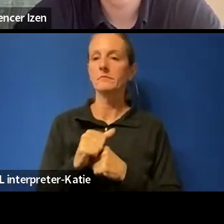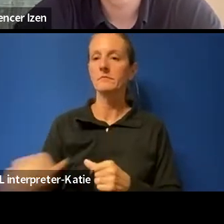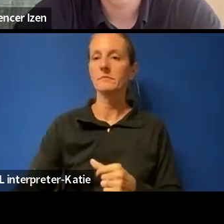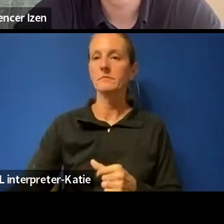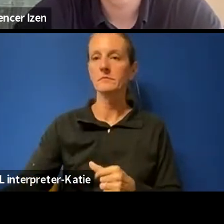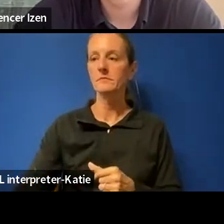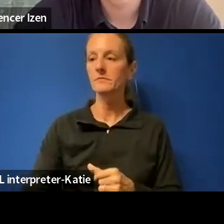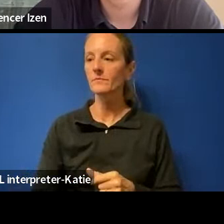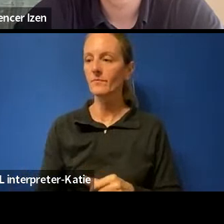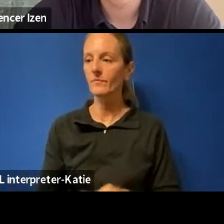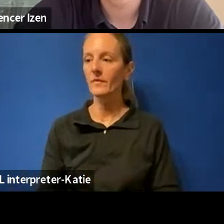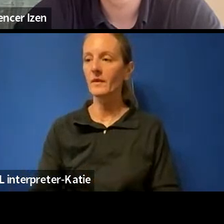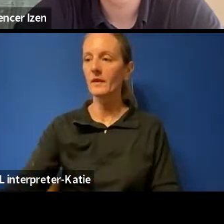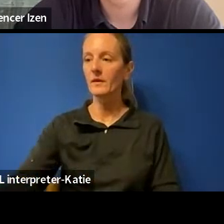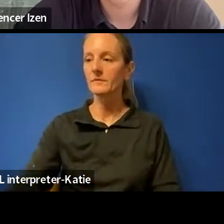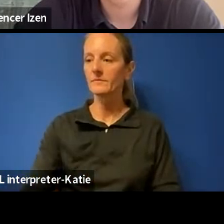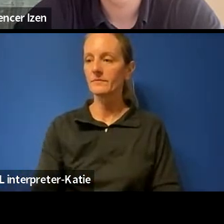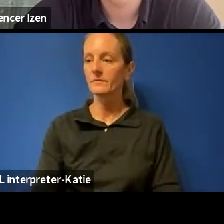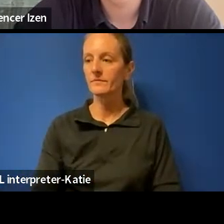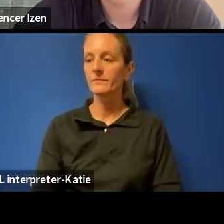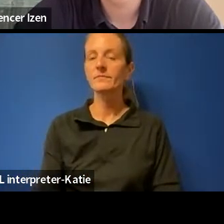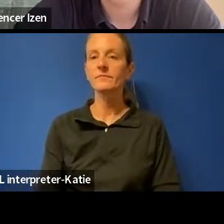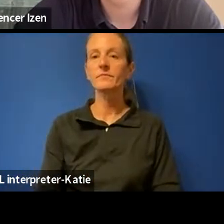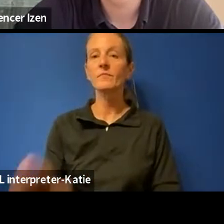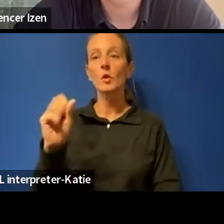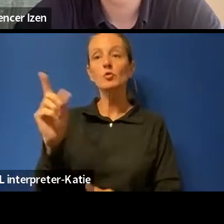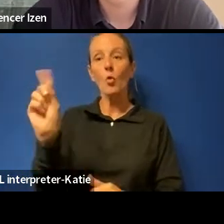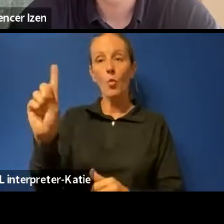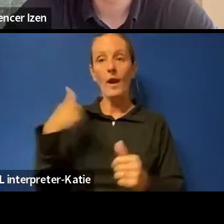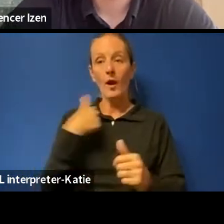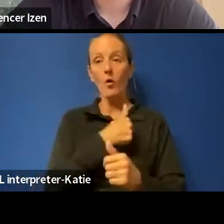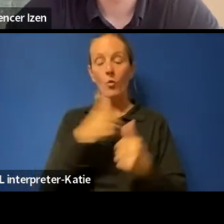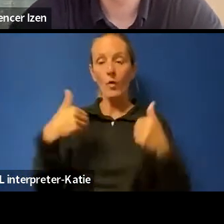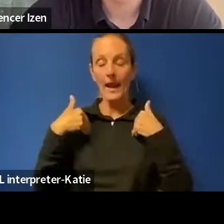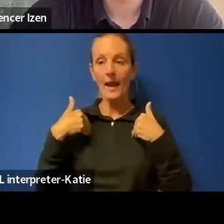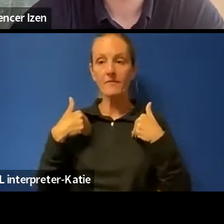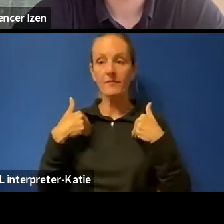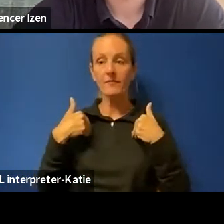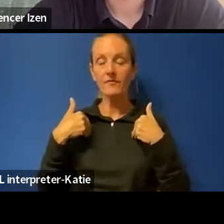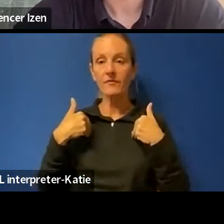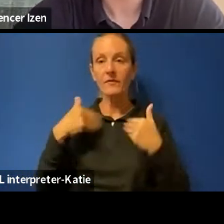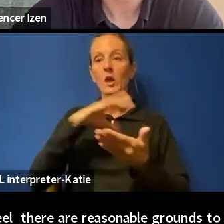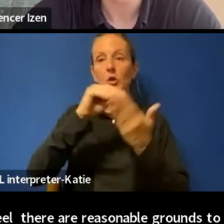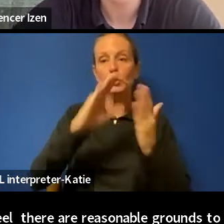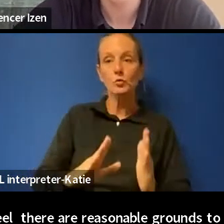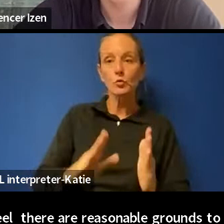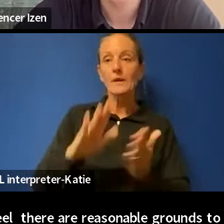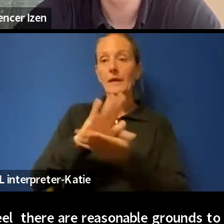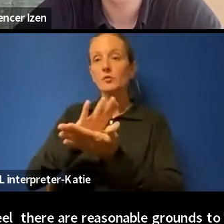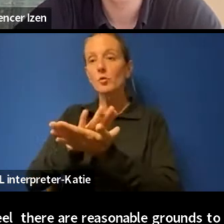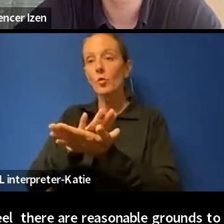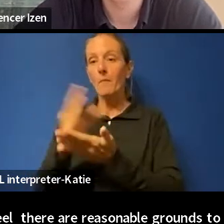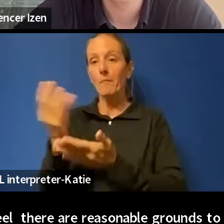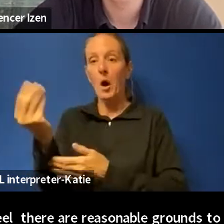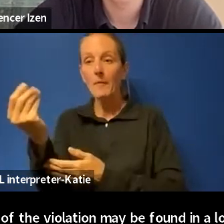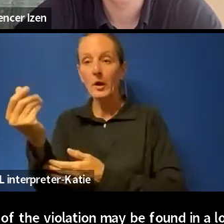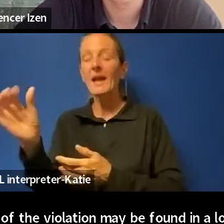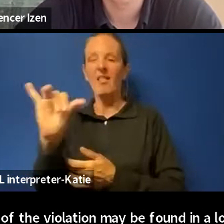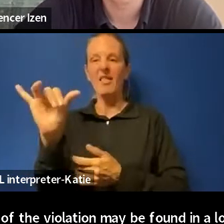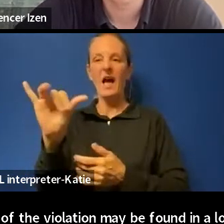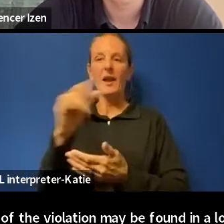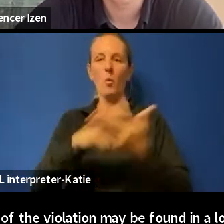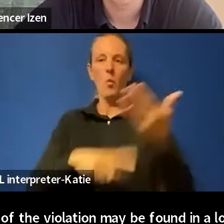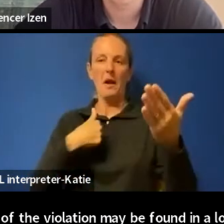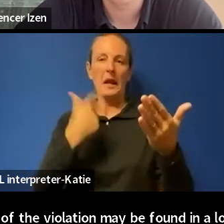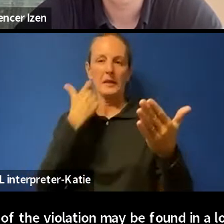So where codes of conduct speak to rules about search and seizure of student and school property, like the piece I just read from the Vancouver